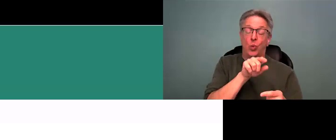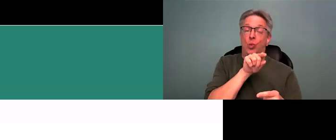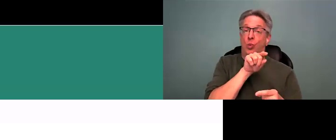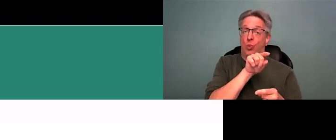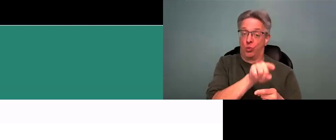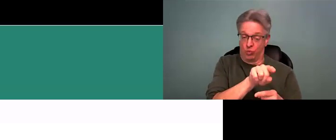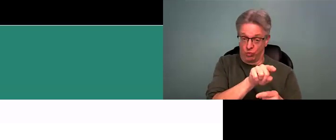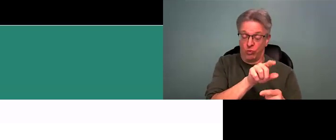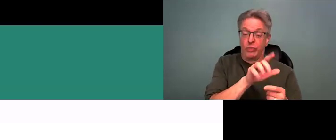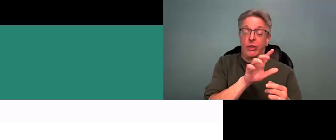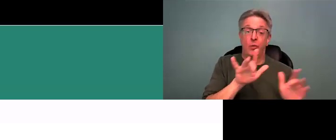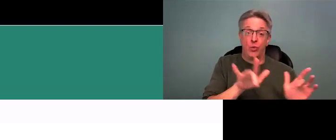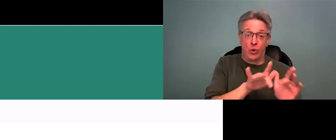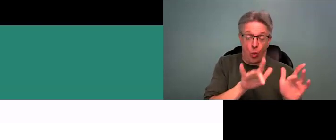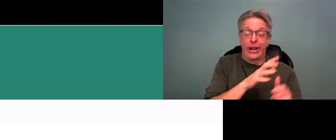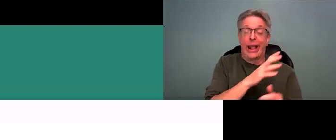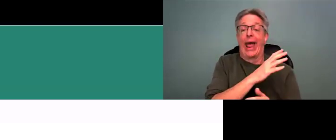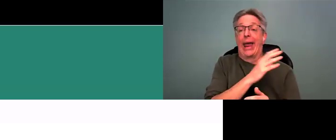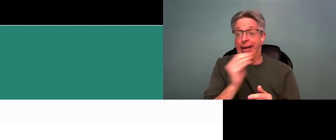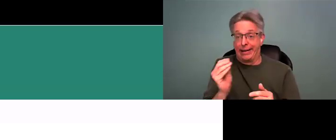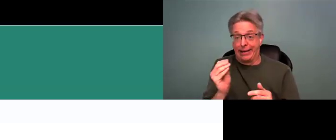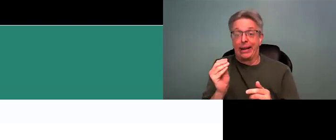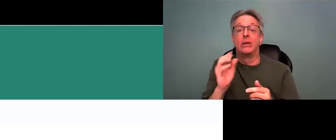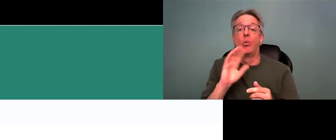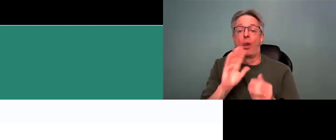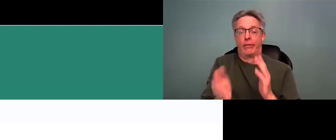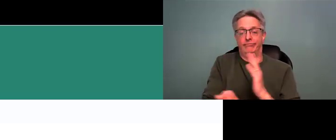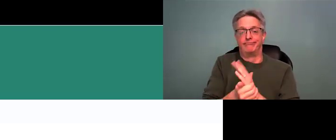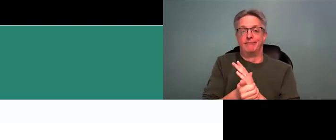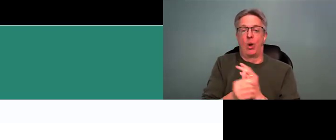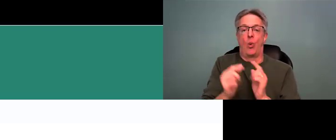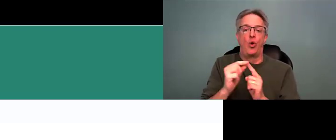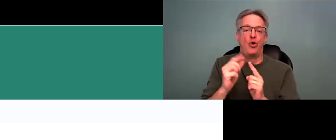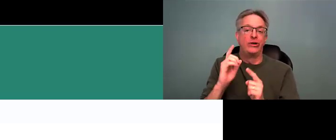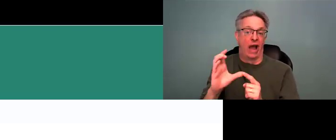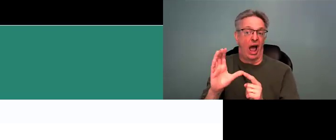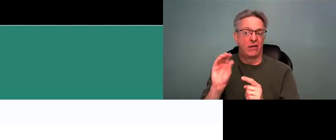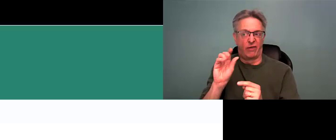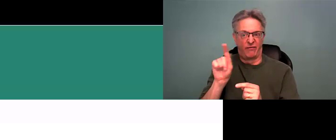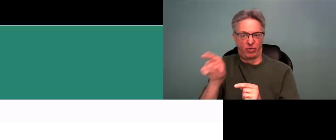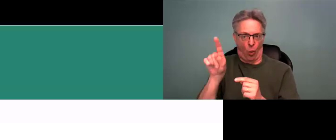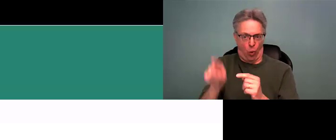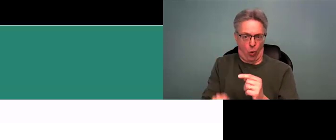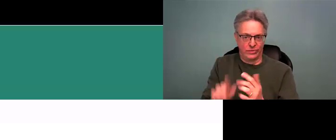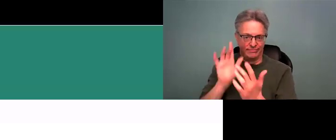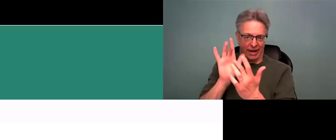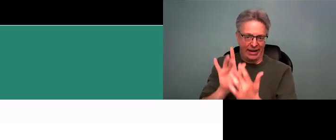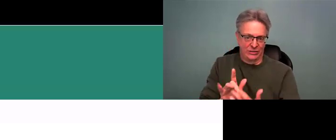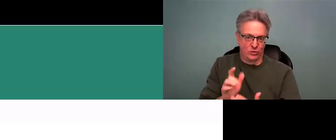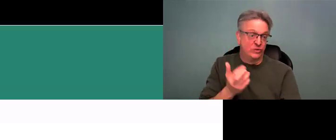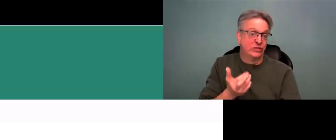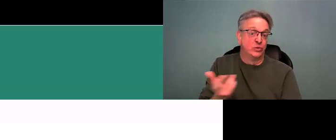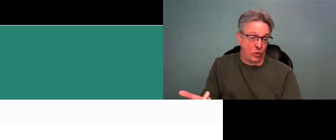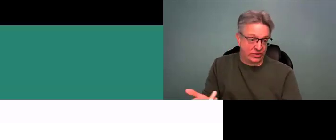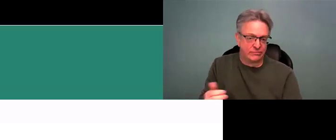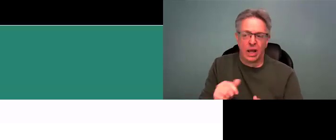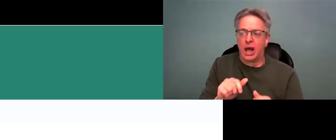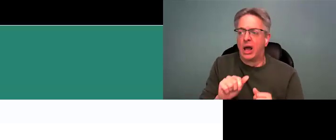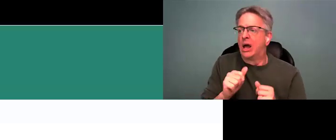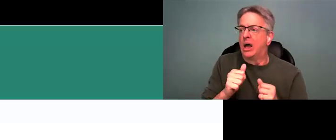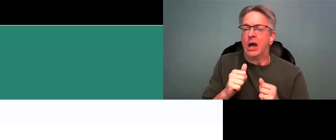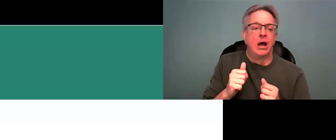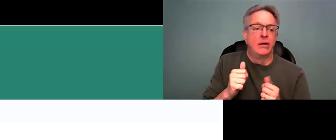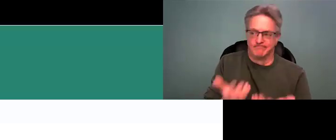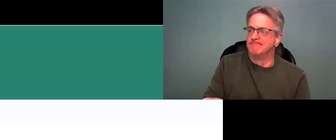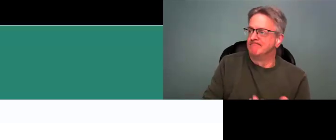receiving that information. You'll be getting that recording and you will also get an attachment of a Word document that contains those